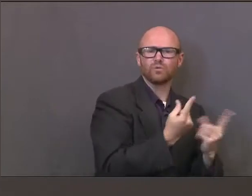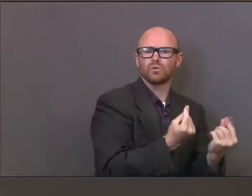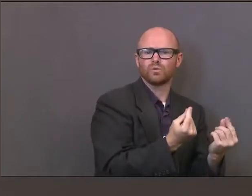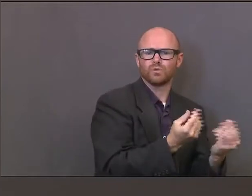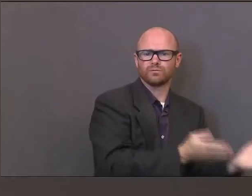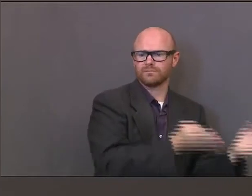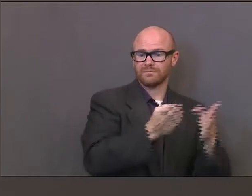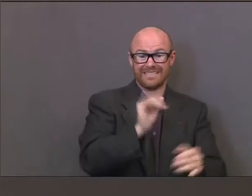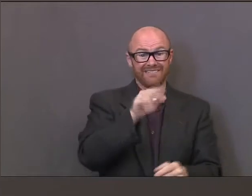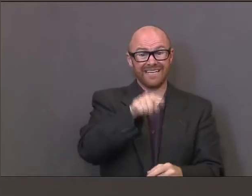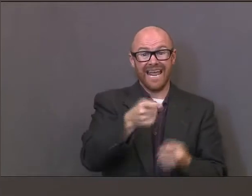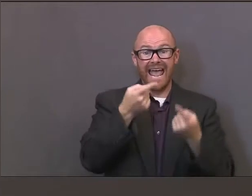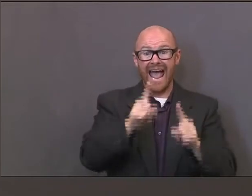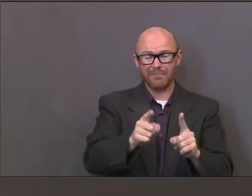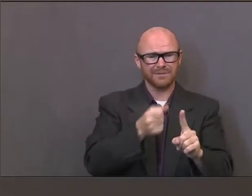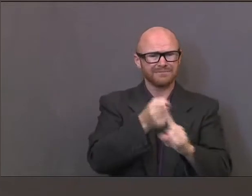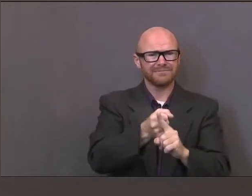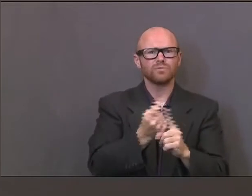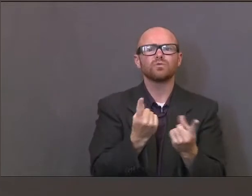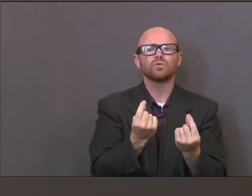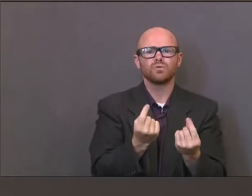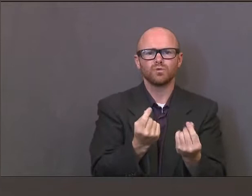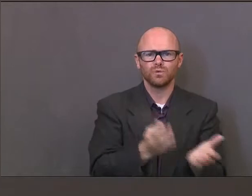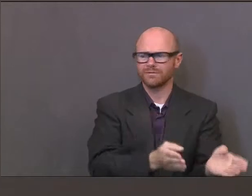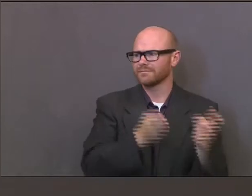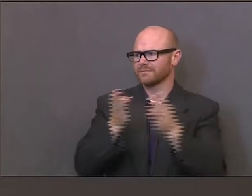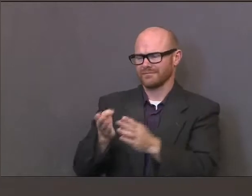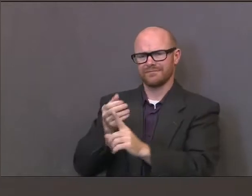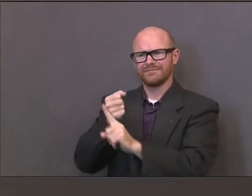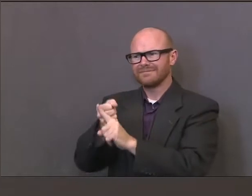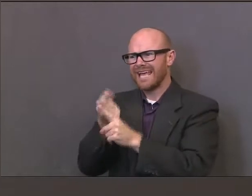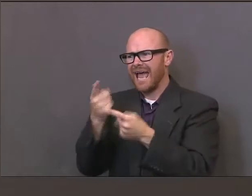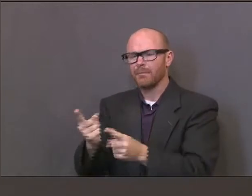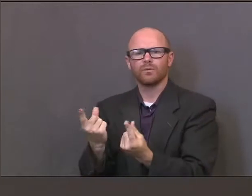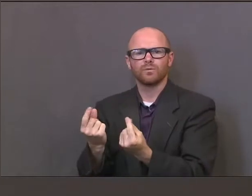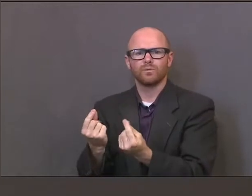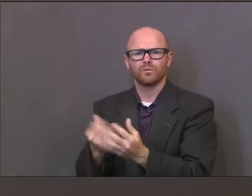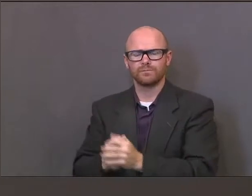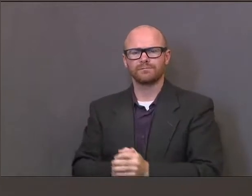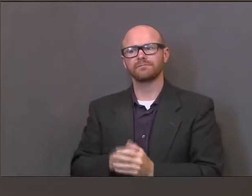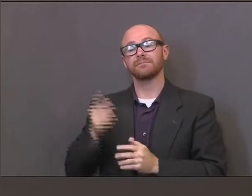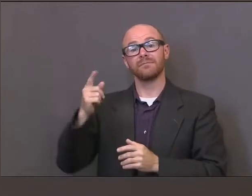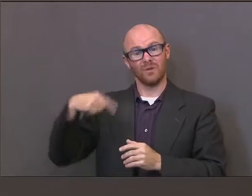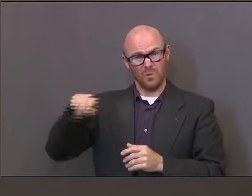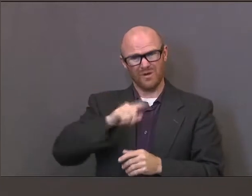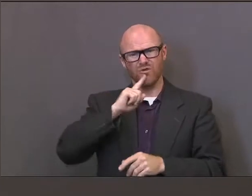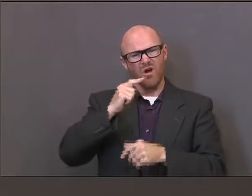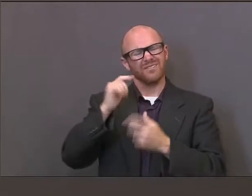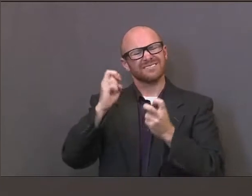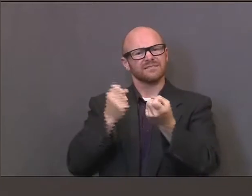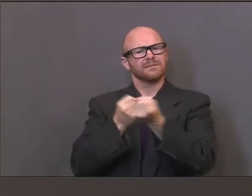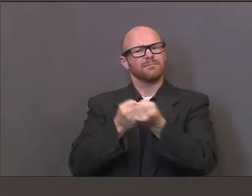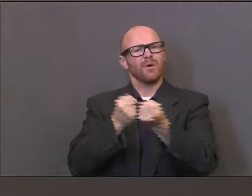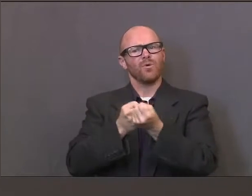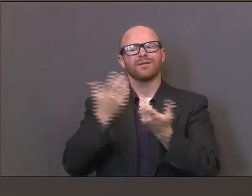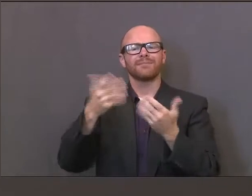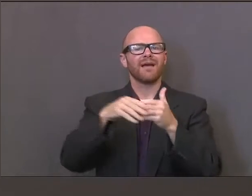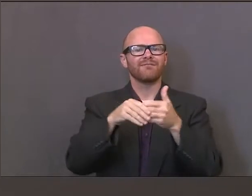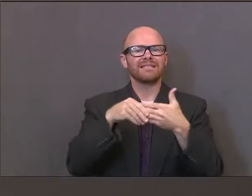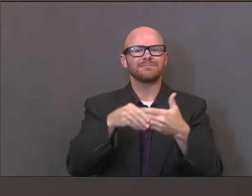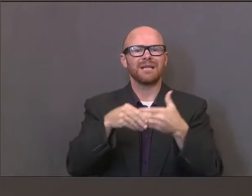local health departments. They're working with the districts and the charters to support flexibility in their reaction to these